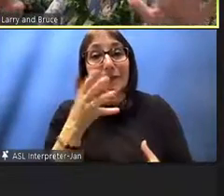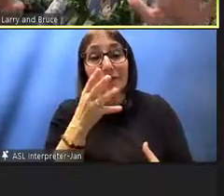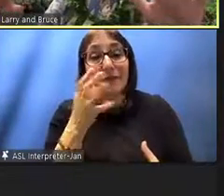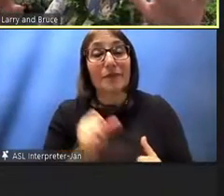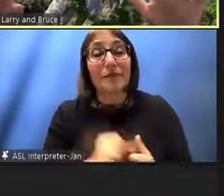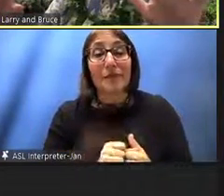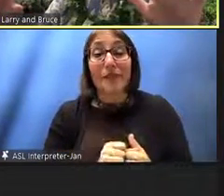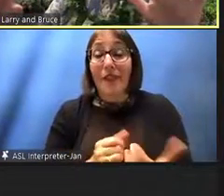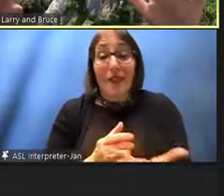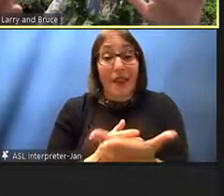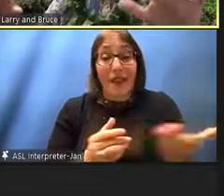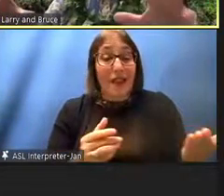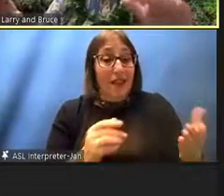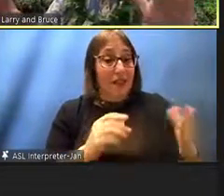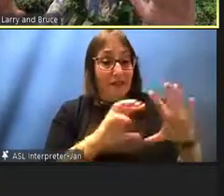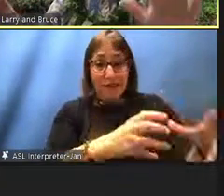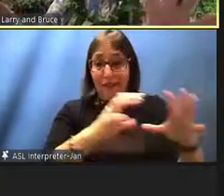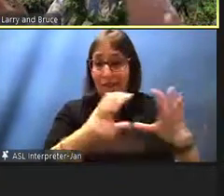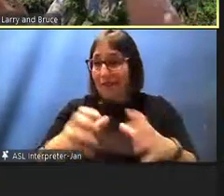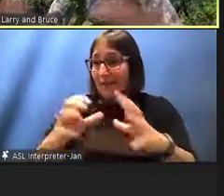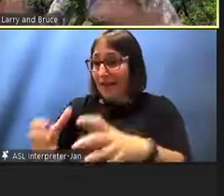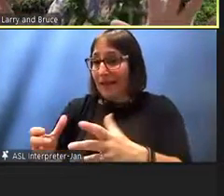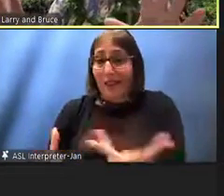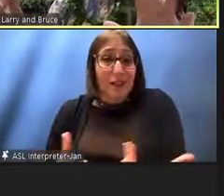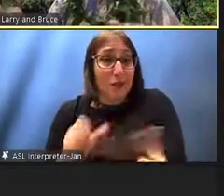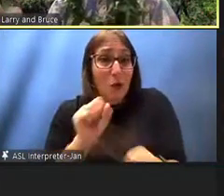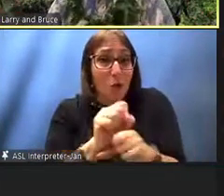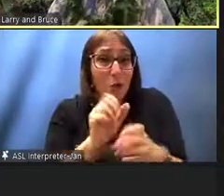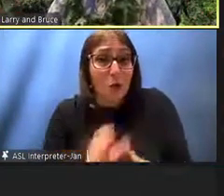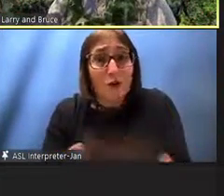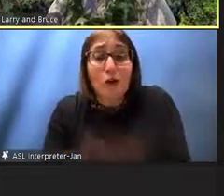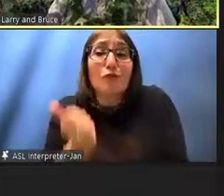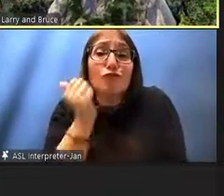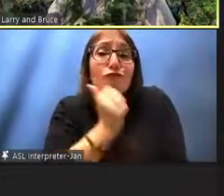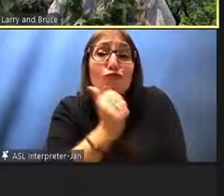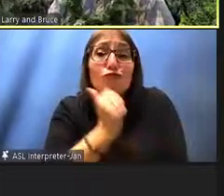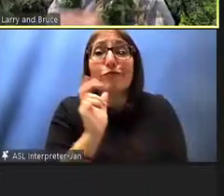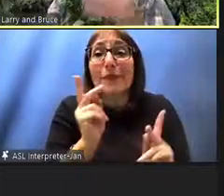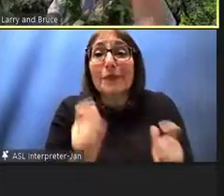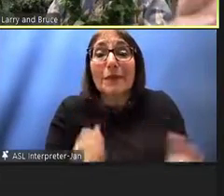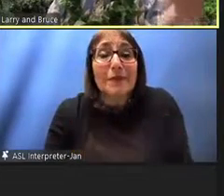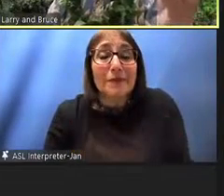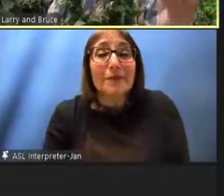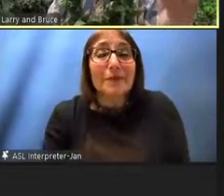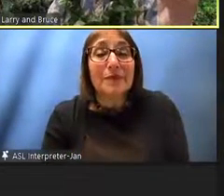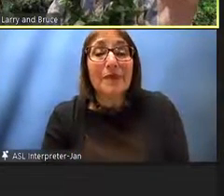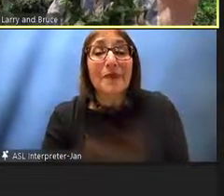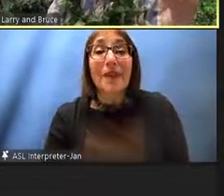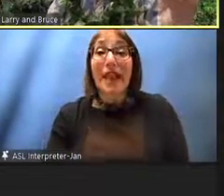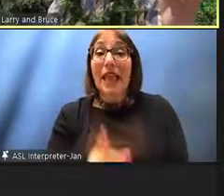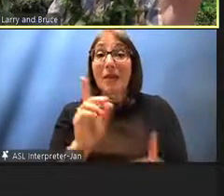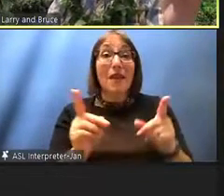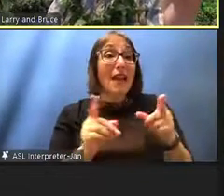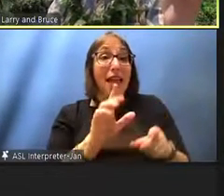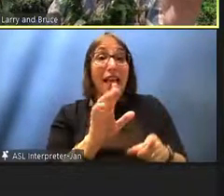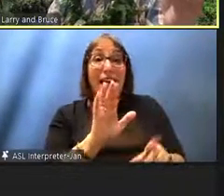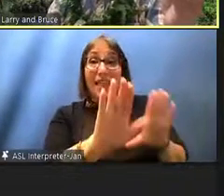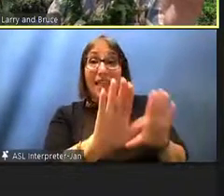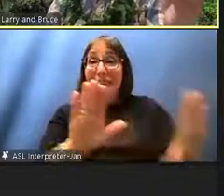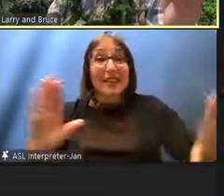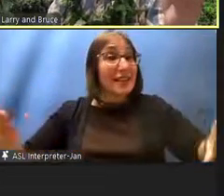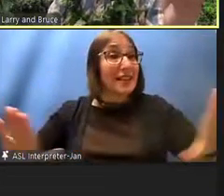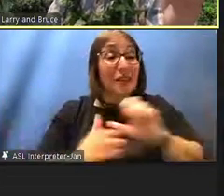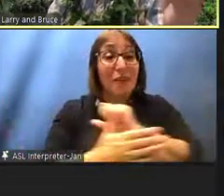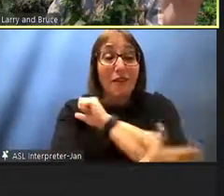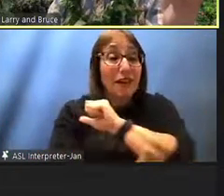uh plain old people people who came from countries who actually